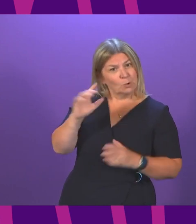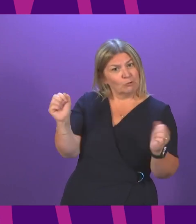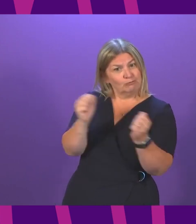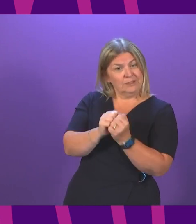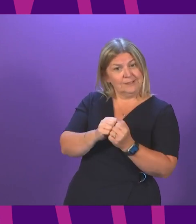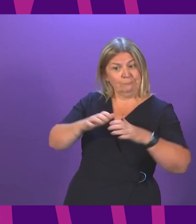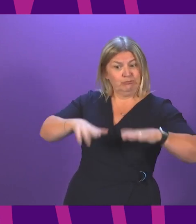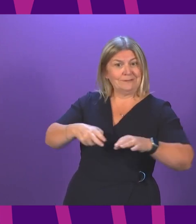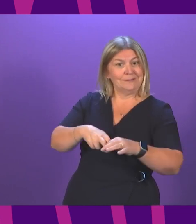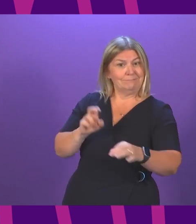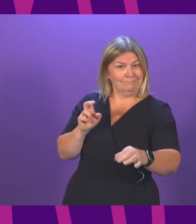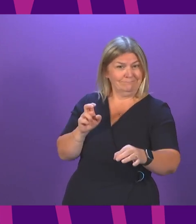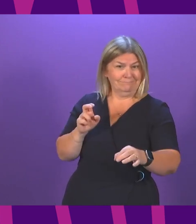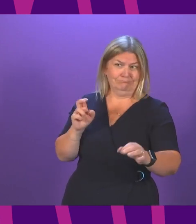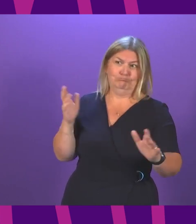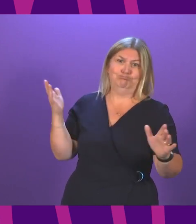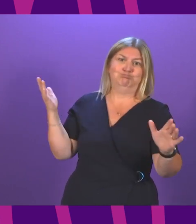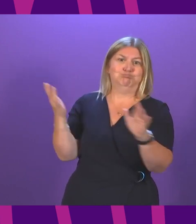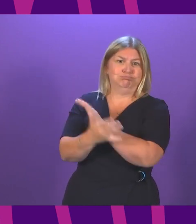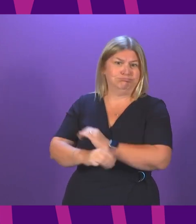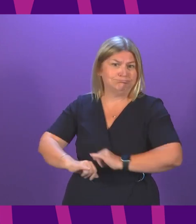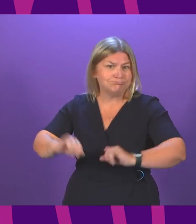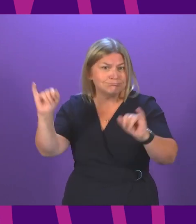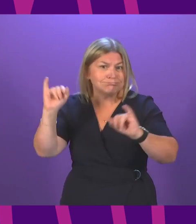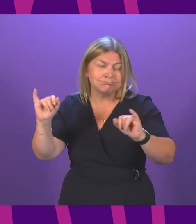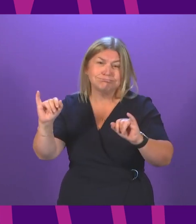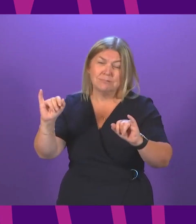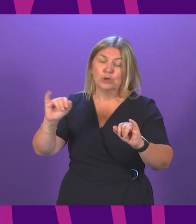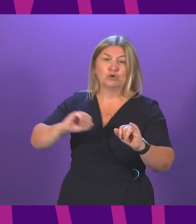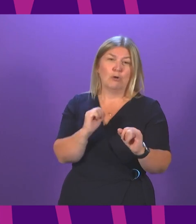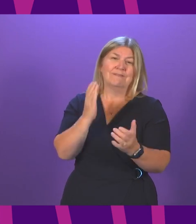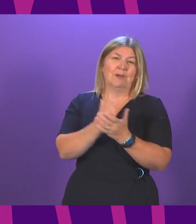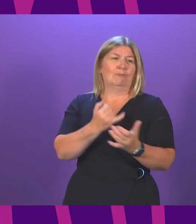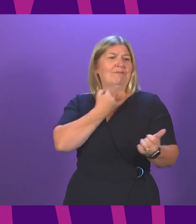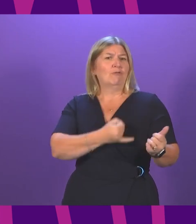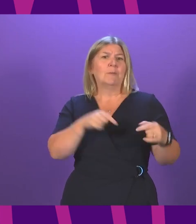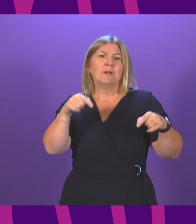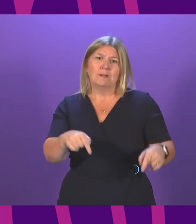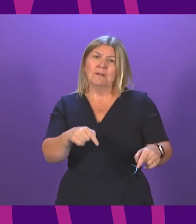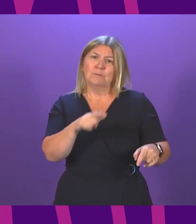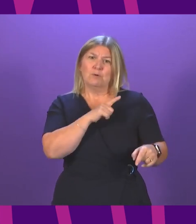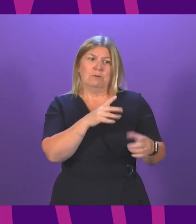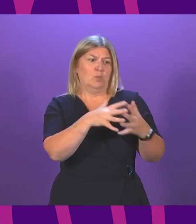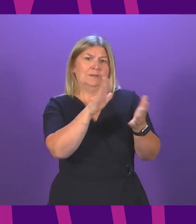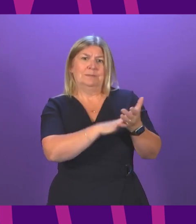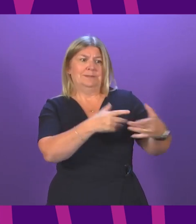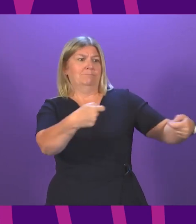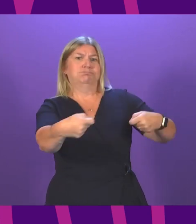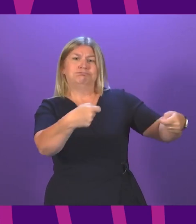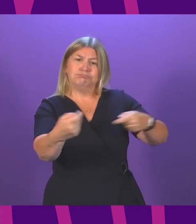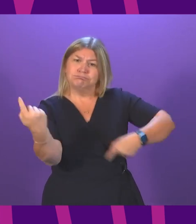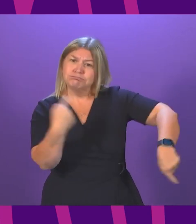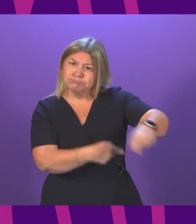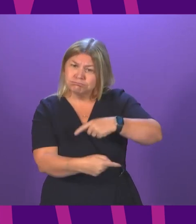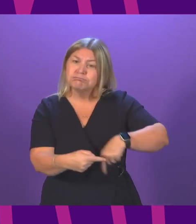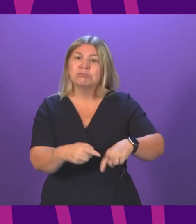and that Scotland is increasingly vulnerable under Westminster control and that the only way to keep Scotland safe from the long-term economic and social